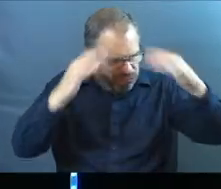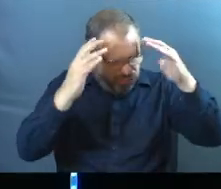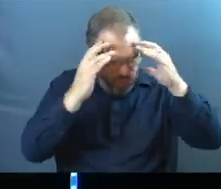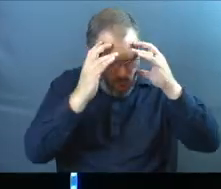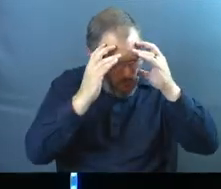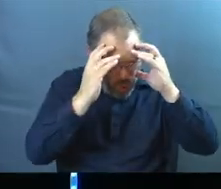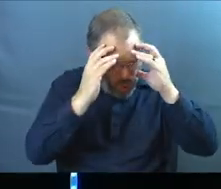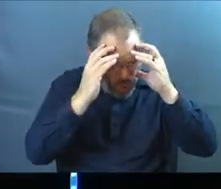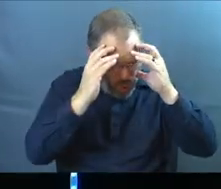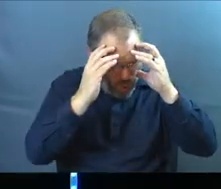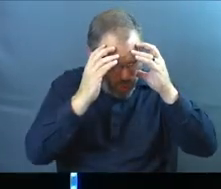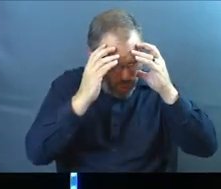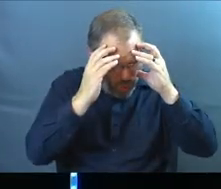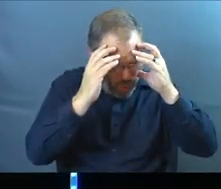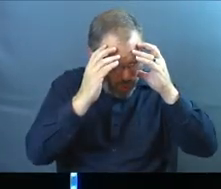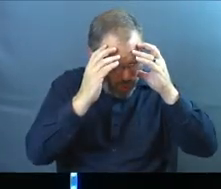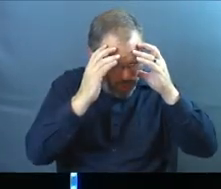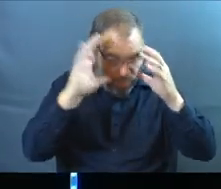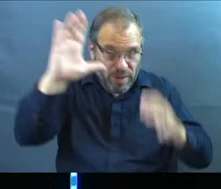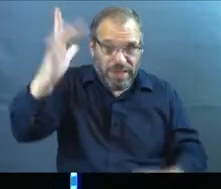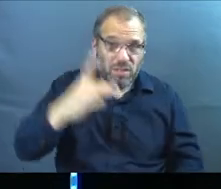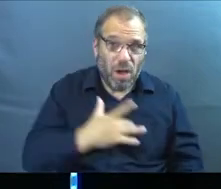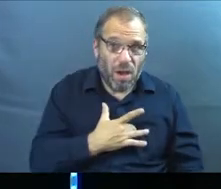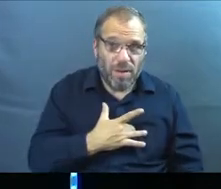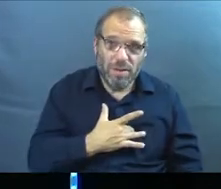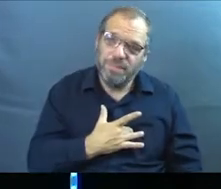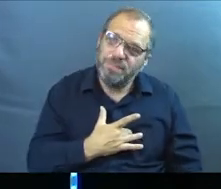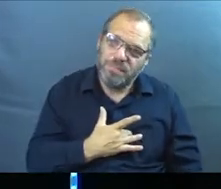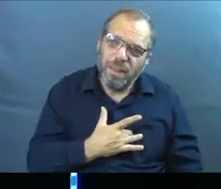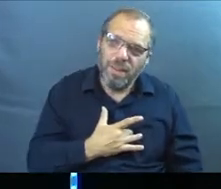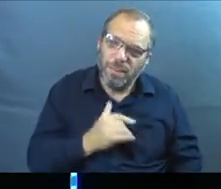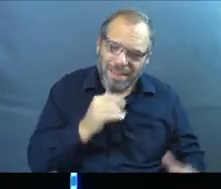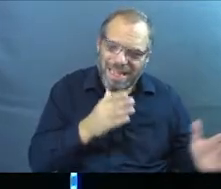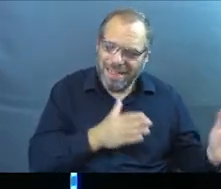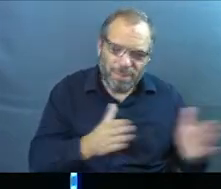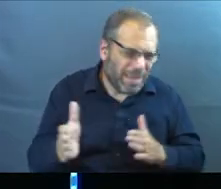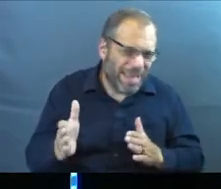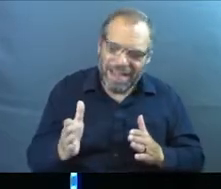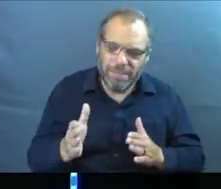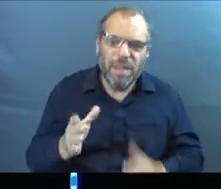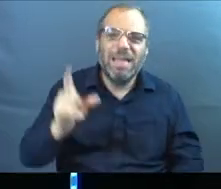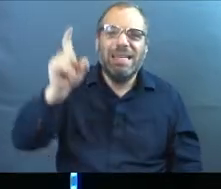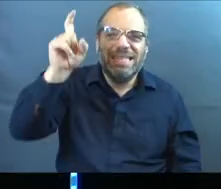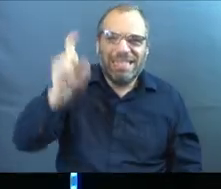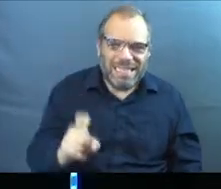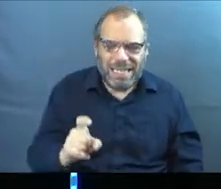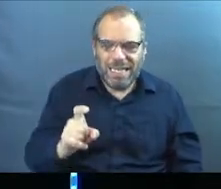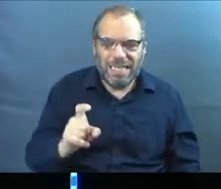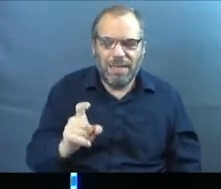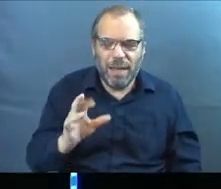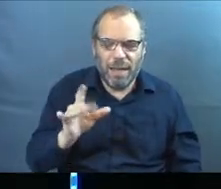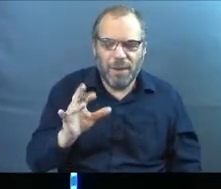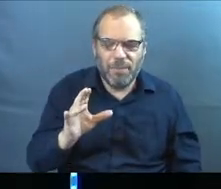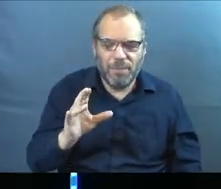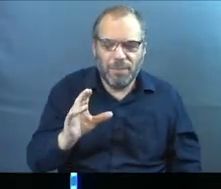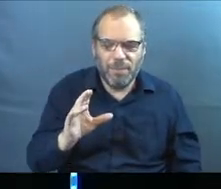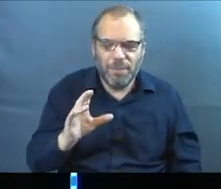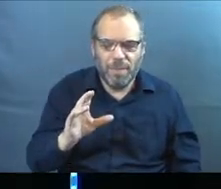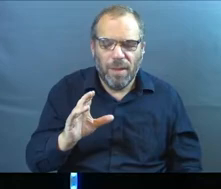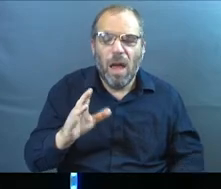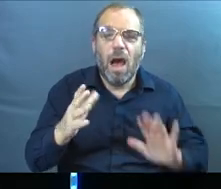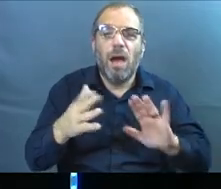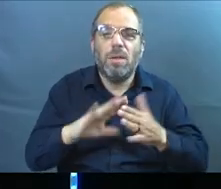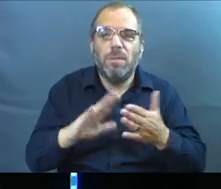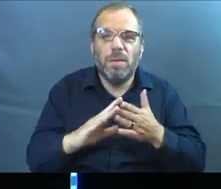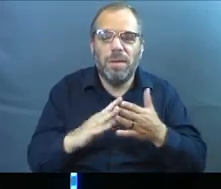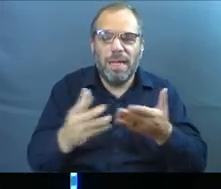God's heart for me. But that is not the plan. We need a counter, or we need an authentic community that